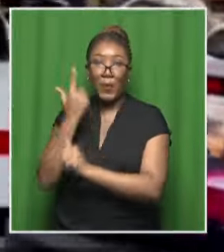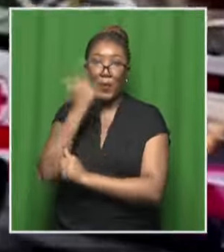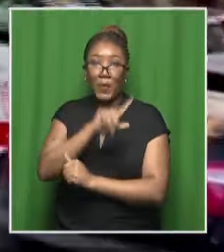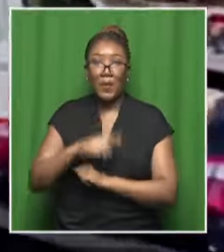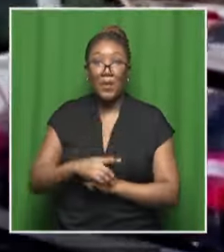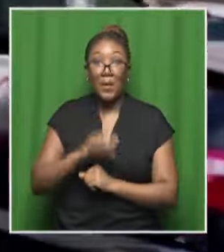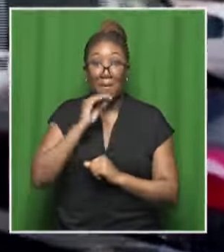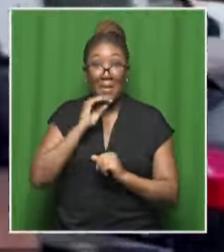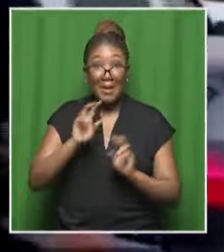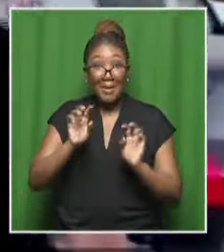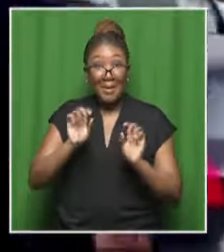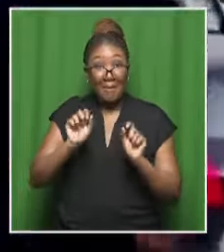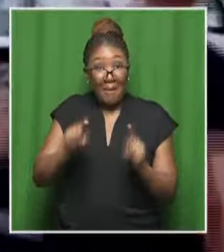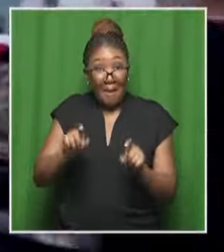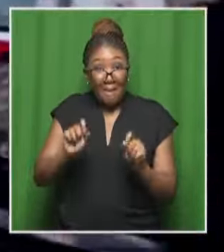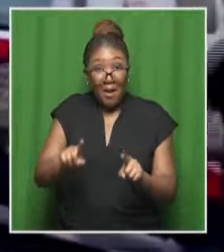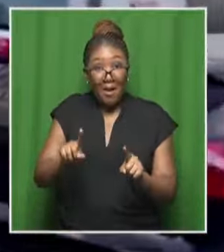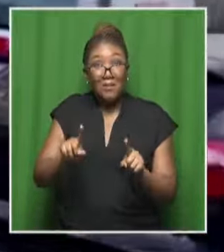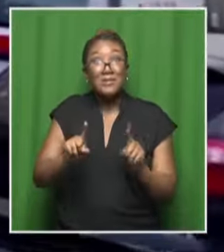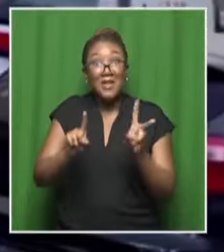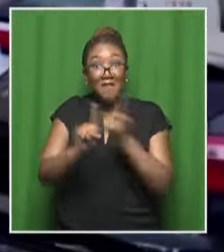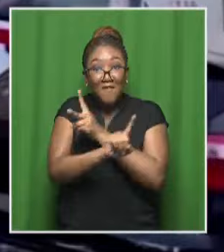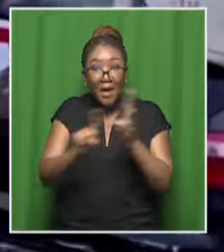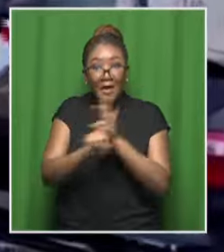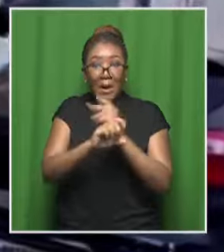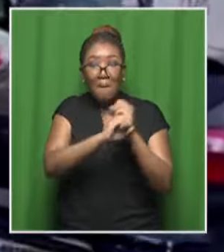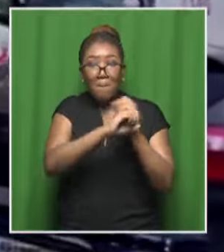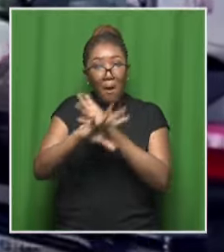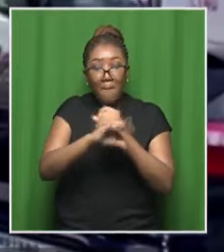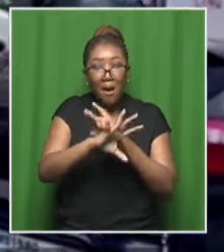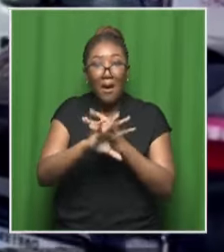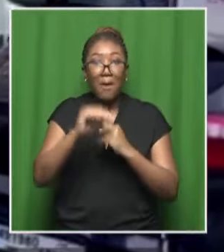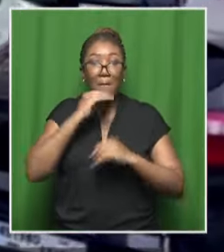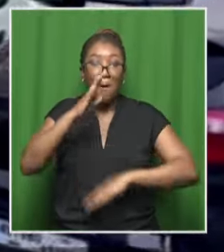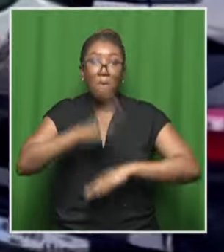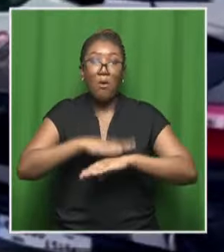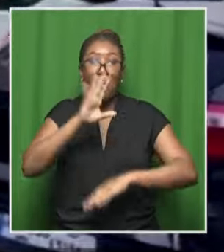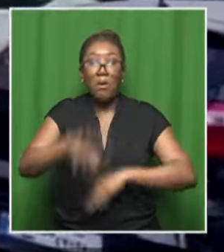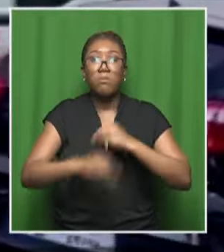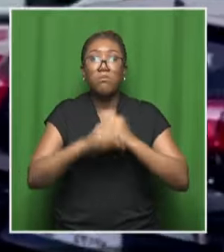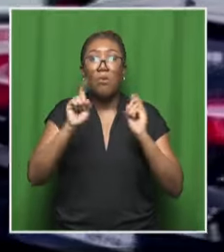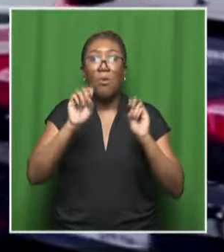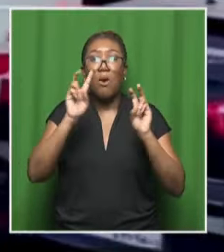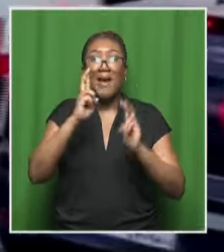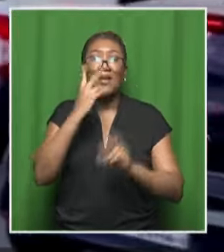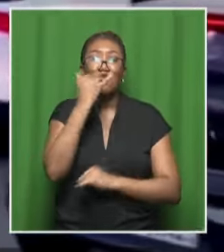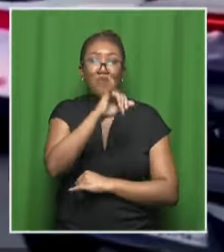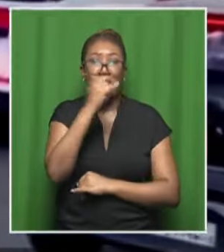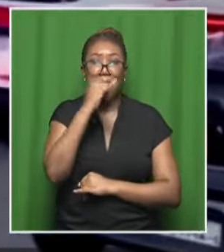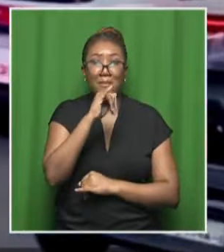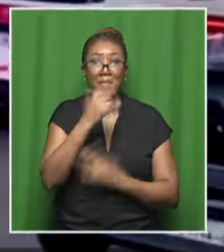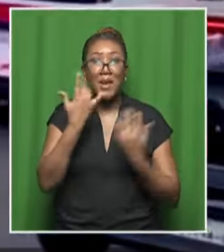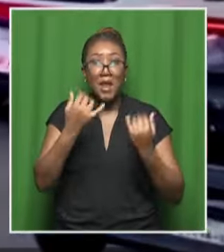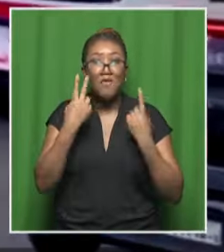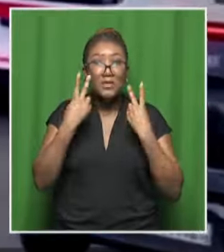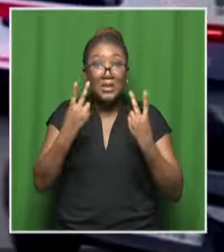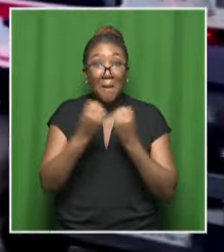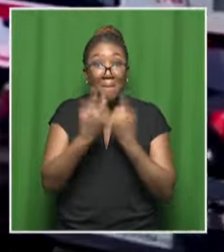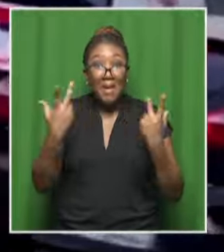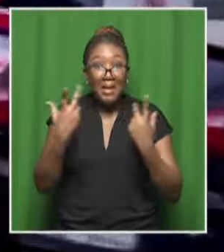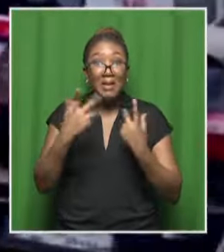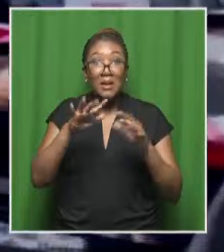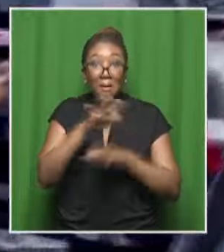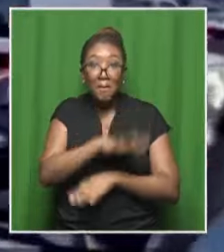of aggression amount to war crimes with densely populated areas